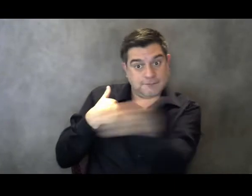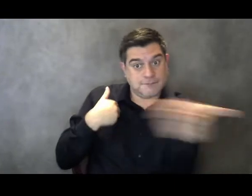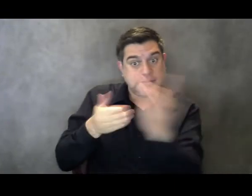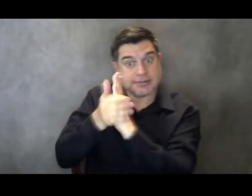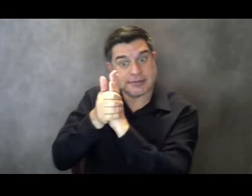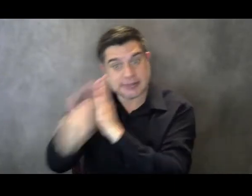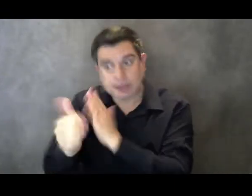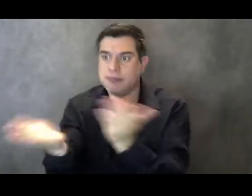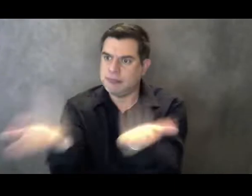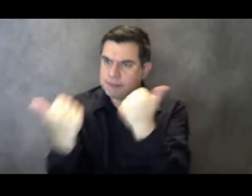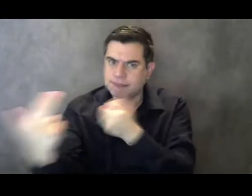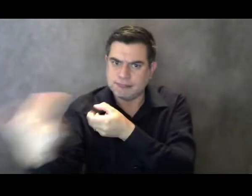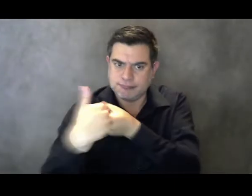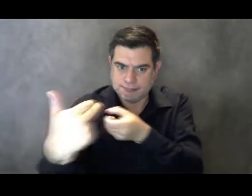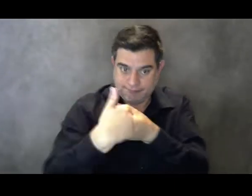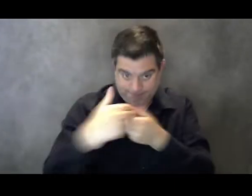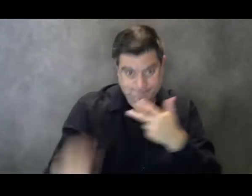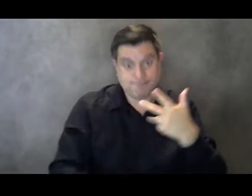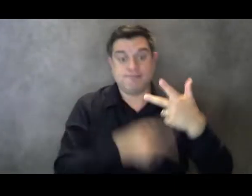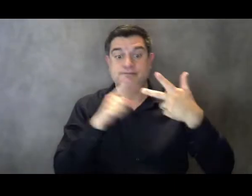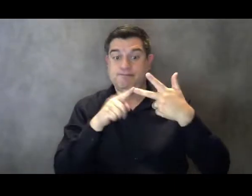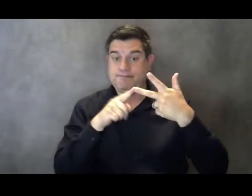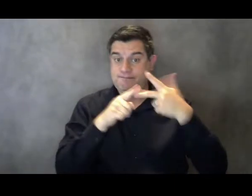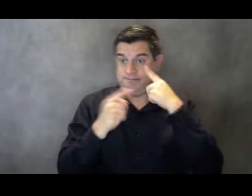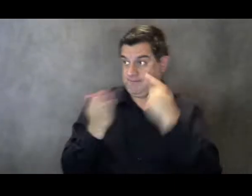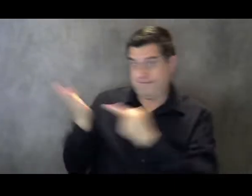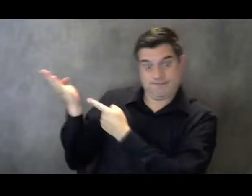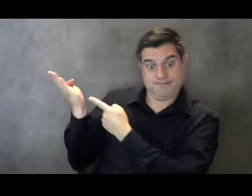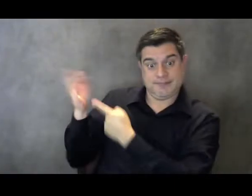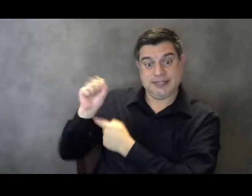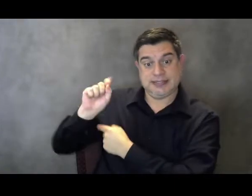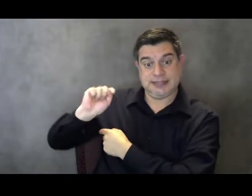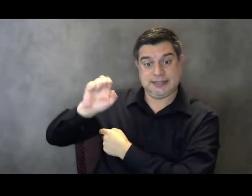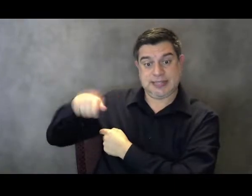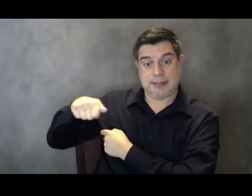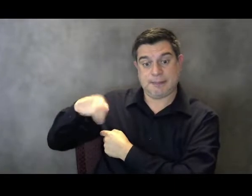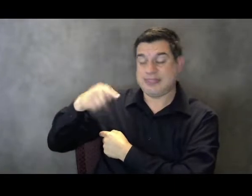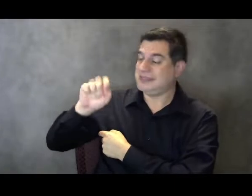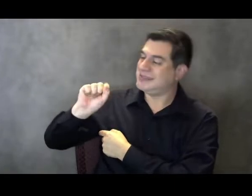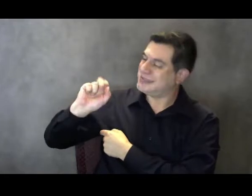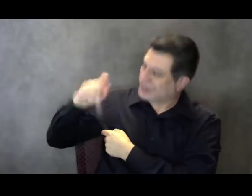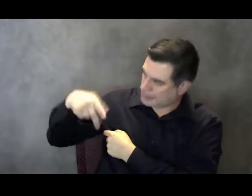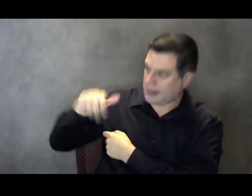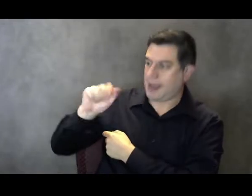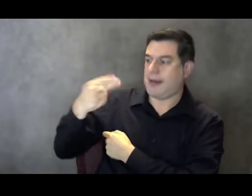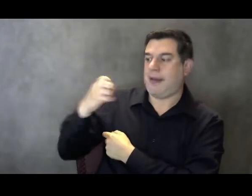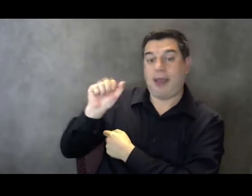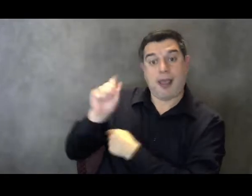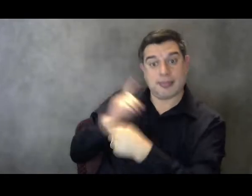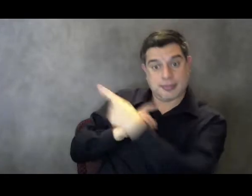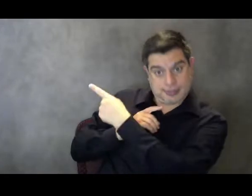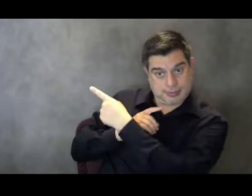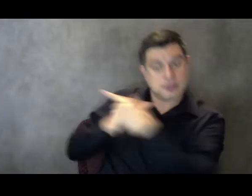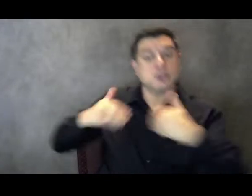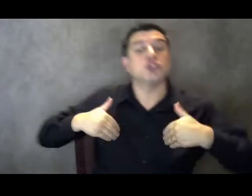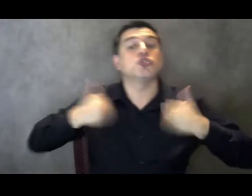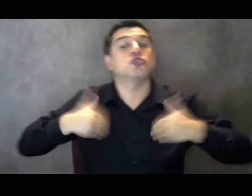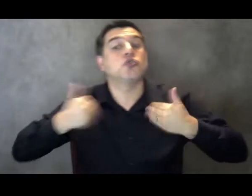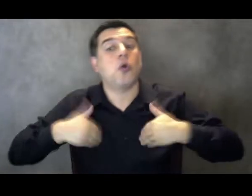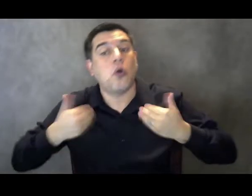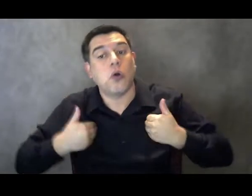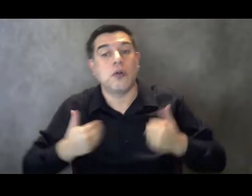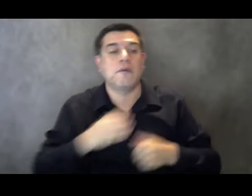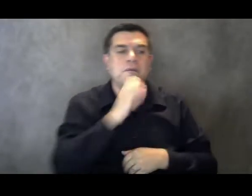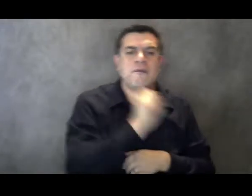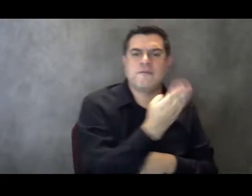Our Step Ahead program addresses the needs of youth 14 to 24 as they navigate the